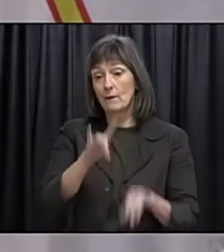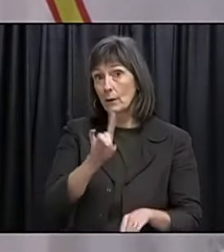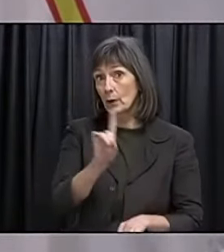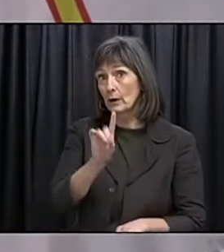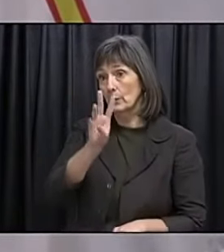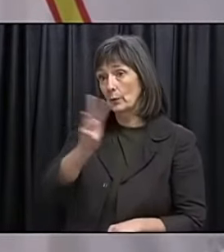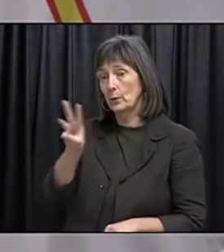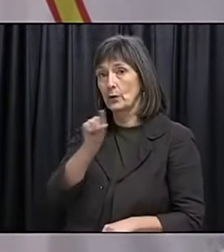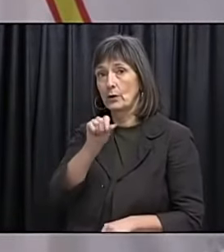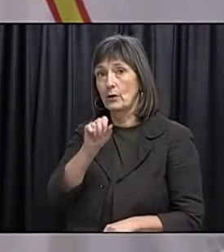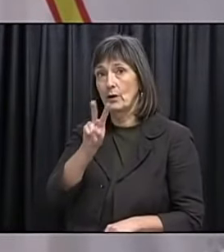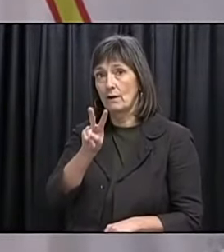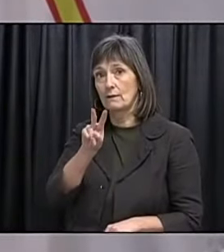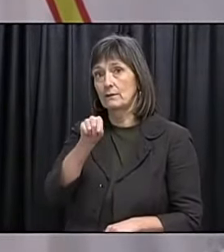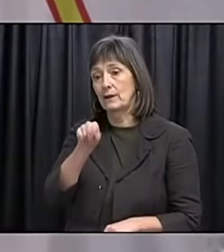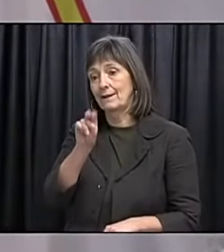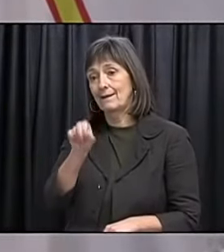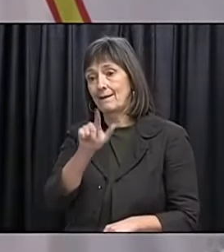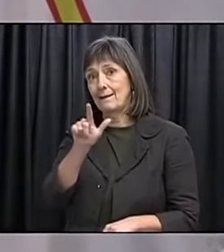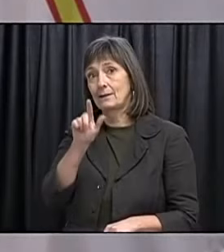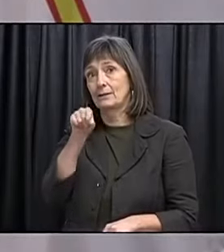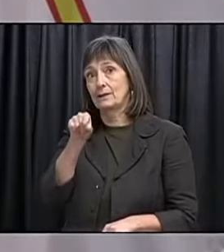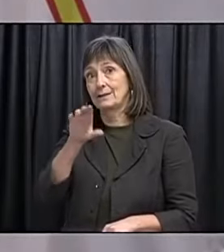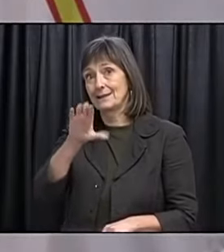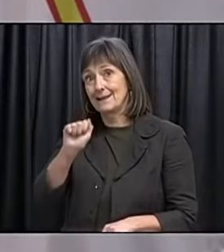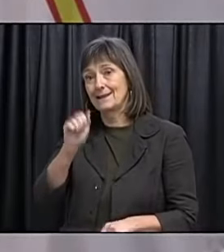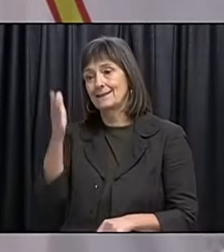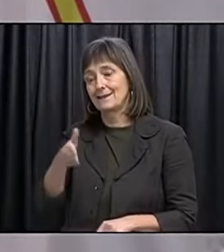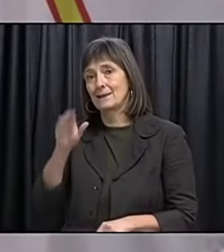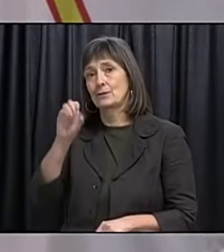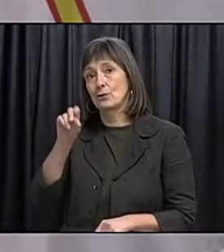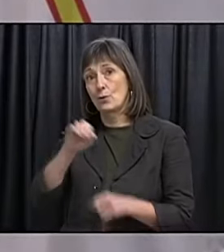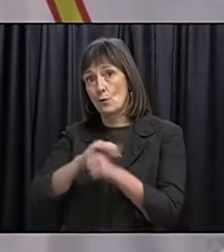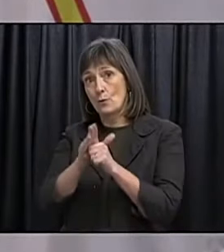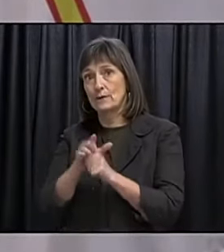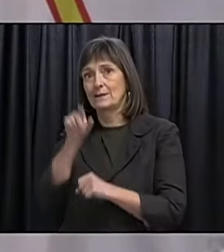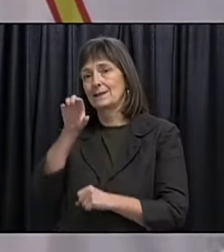at gov.nl.ca slash COVID-19.